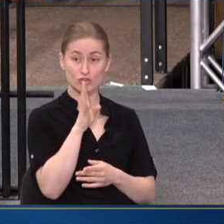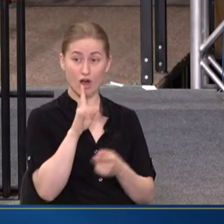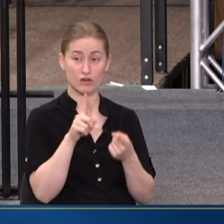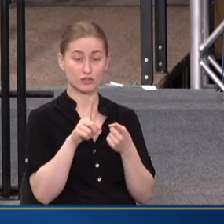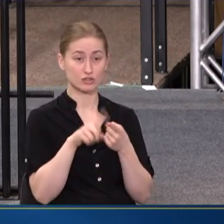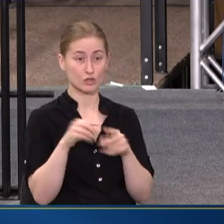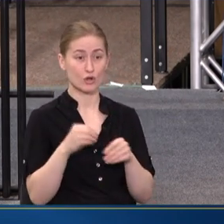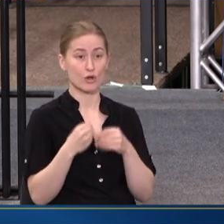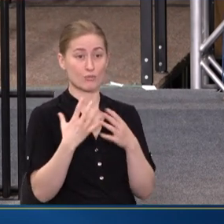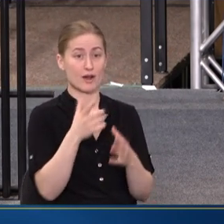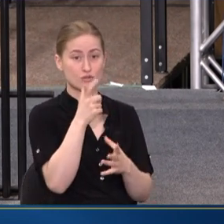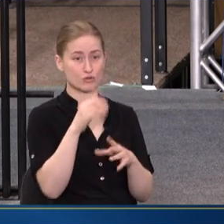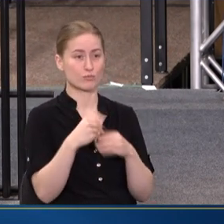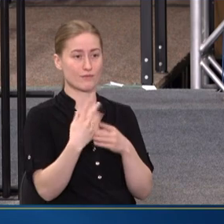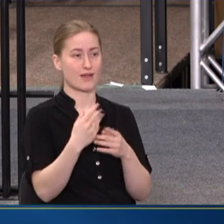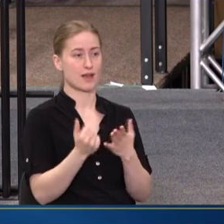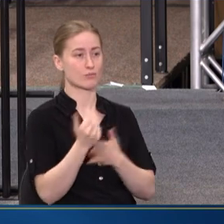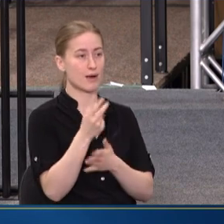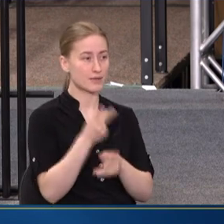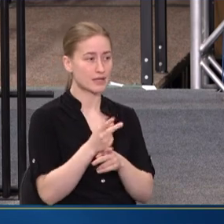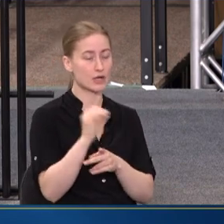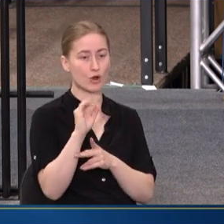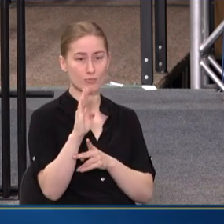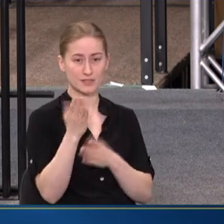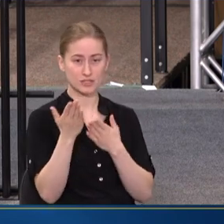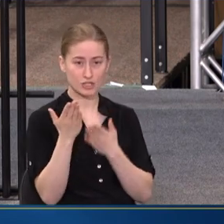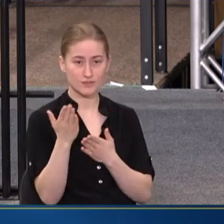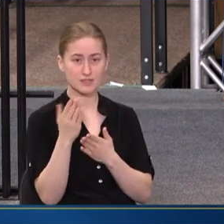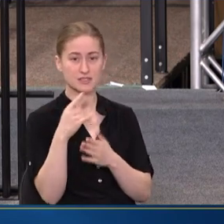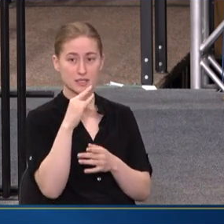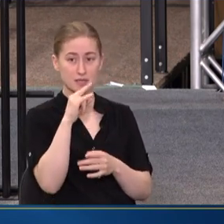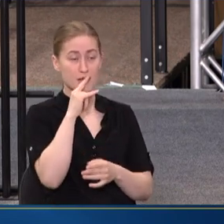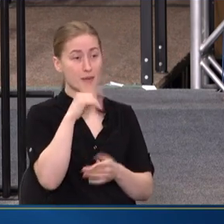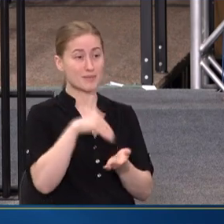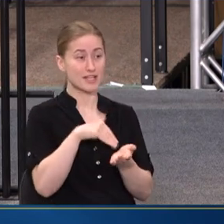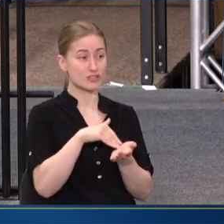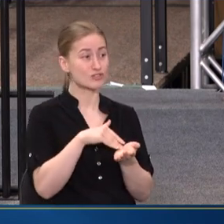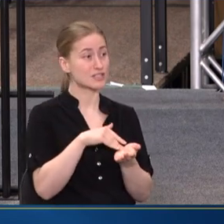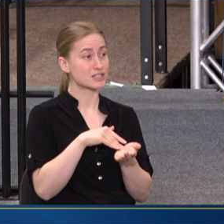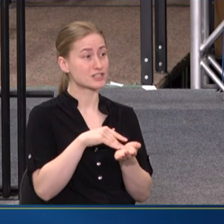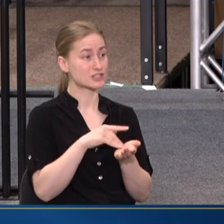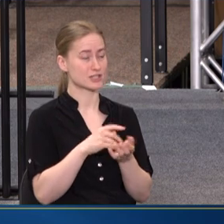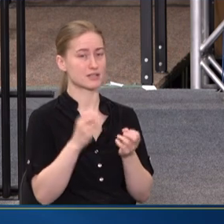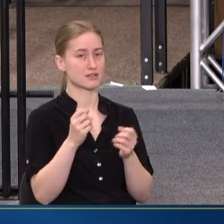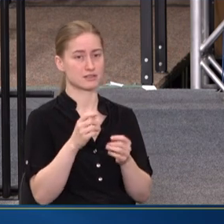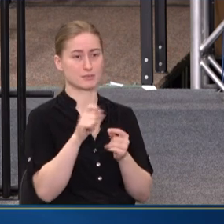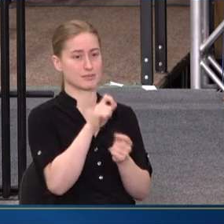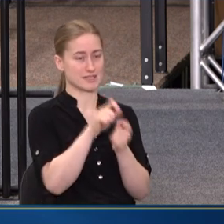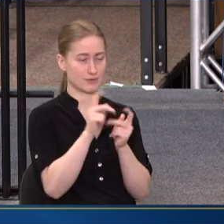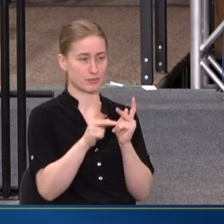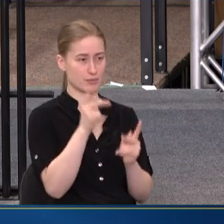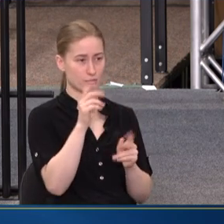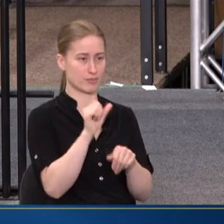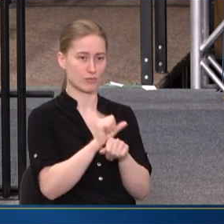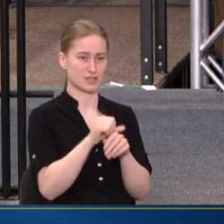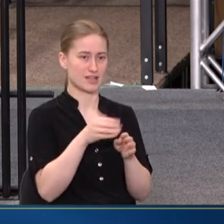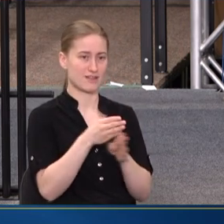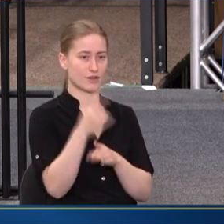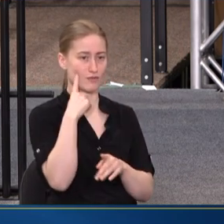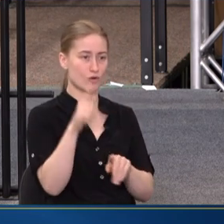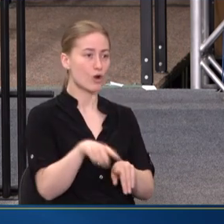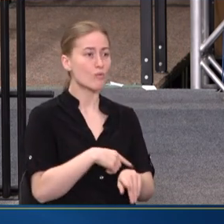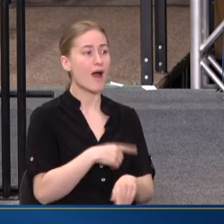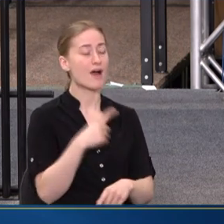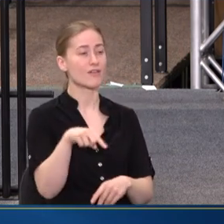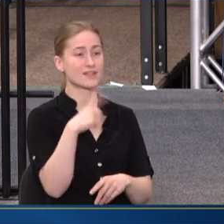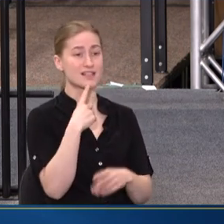PROVIDERS WHO PROVIDE PRIMARY CARE, PROVIDE OB SERVICES, PEDIATRICIANS, PEOPLE WHO HAVE BEEN IN THE FIELD FOR A WHILE, THEY SAY THEY DIDN'T GET A LOT OF THIS TRAINING